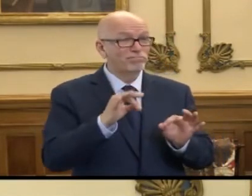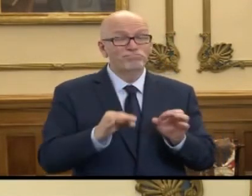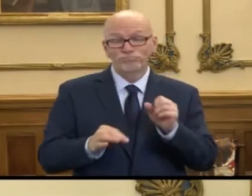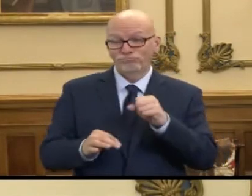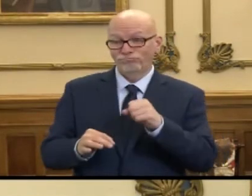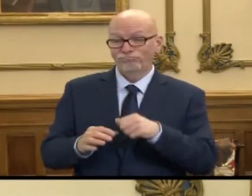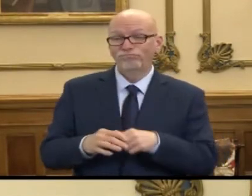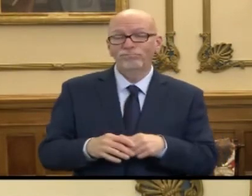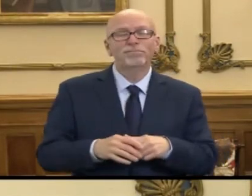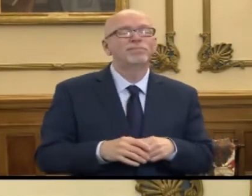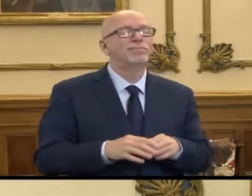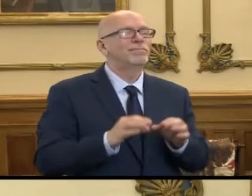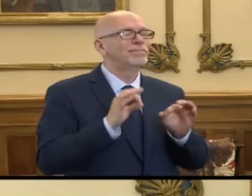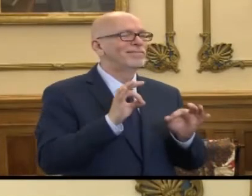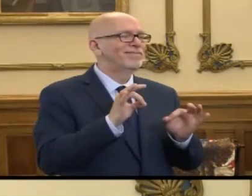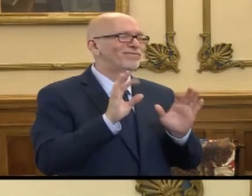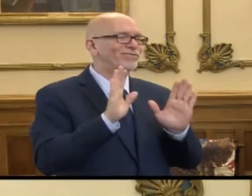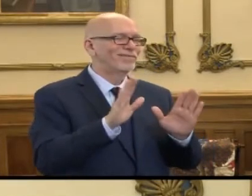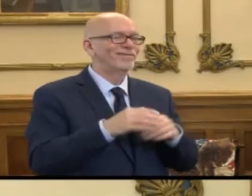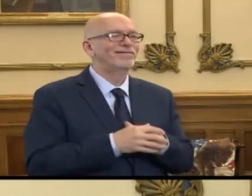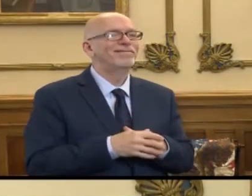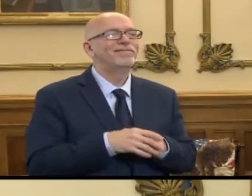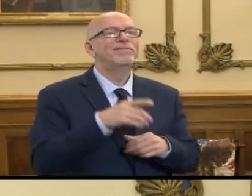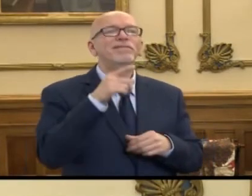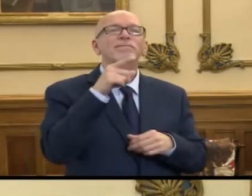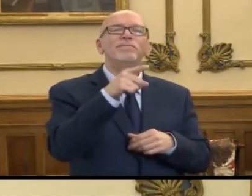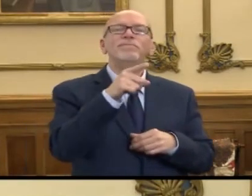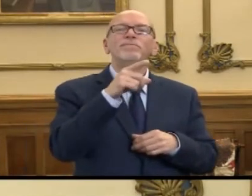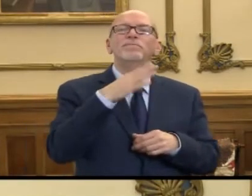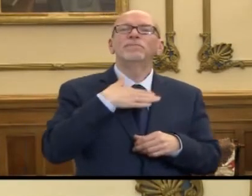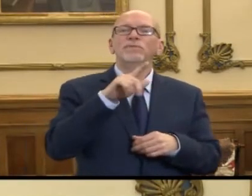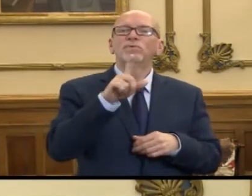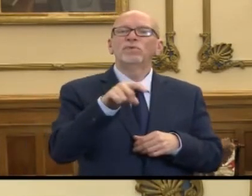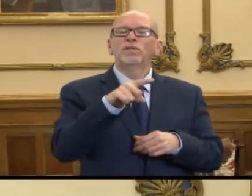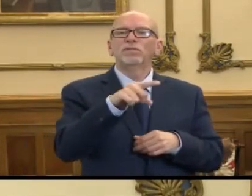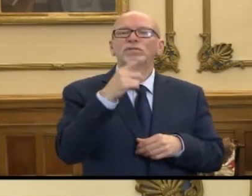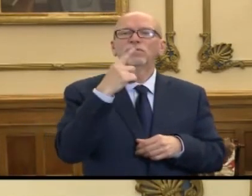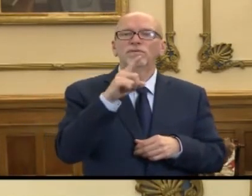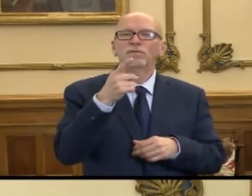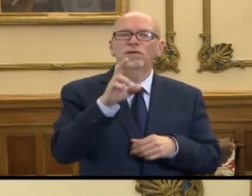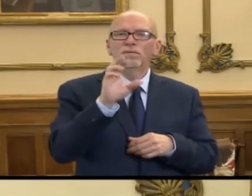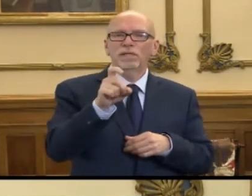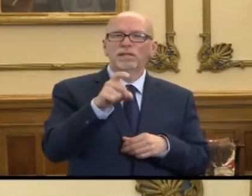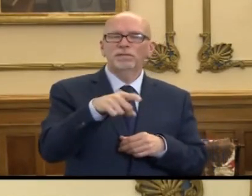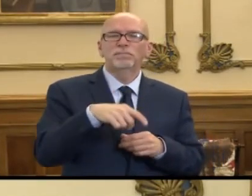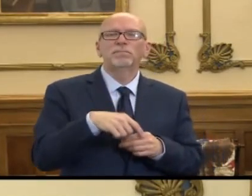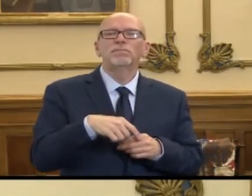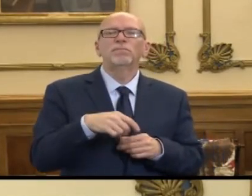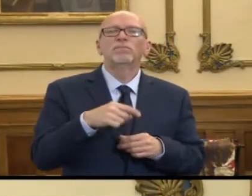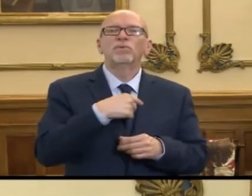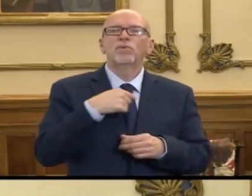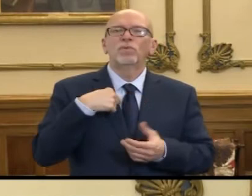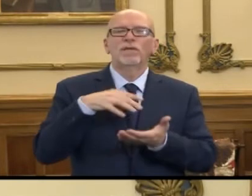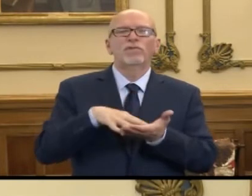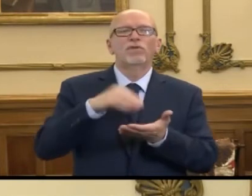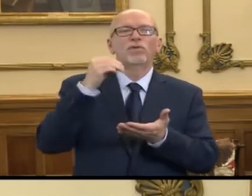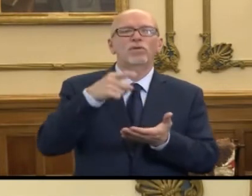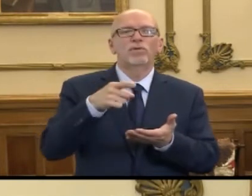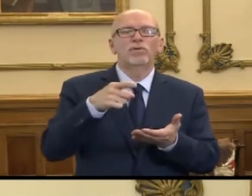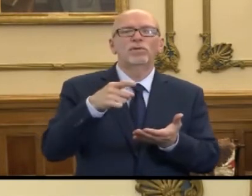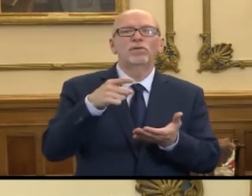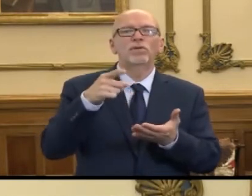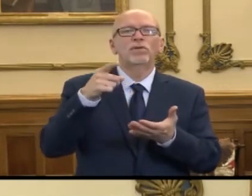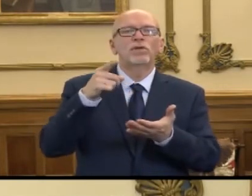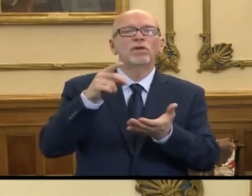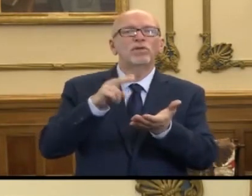We can. Crystal clear. Thank you. So my question is for Dr. Box. We've learned that Life Care Nursing